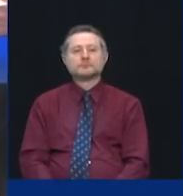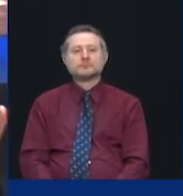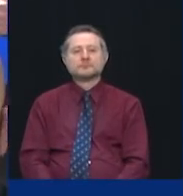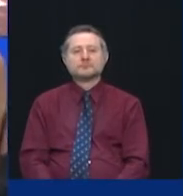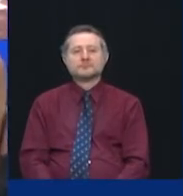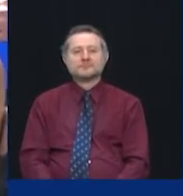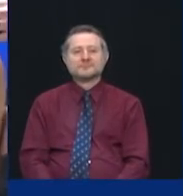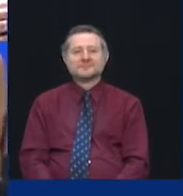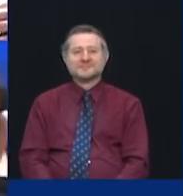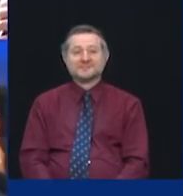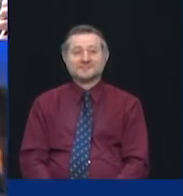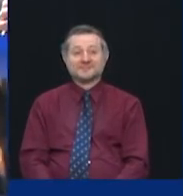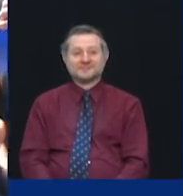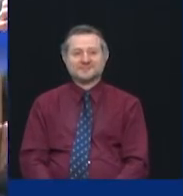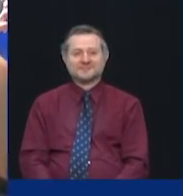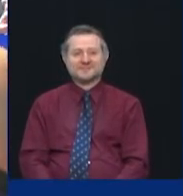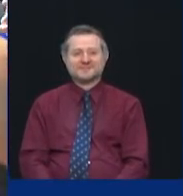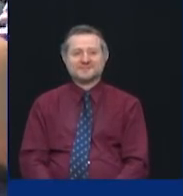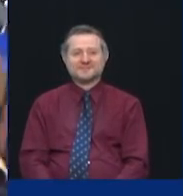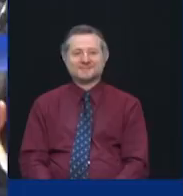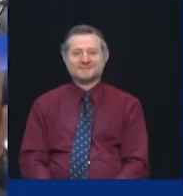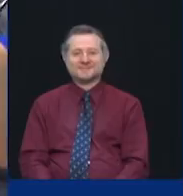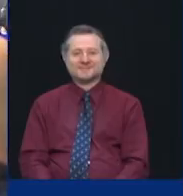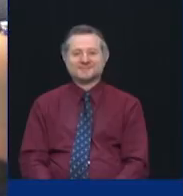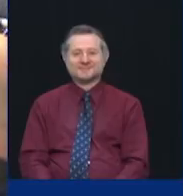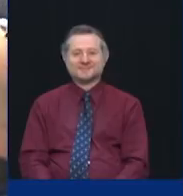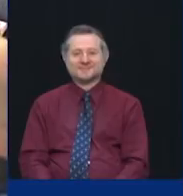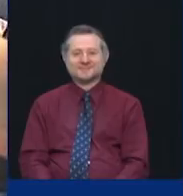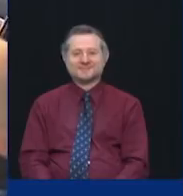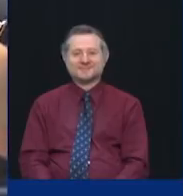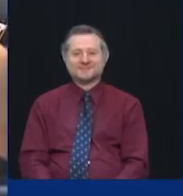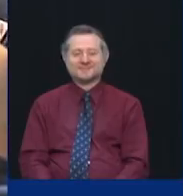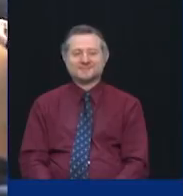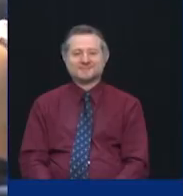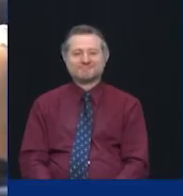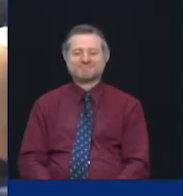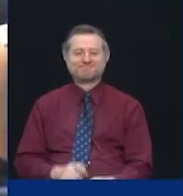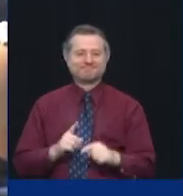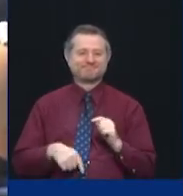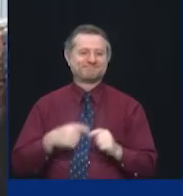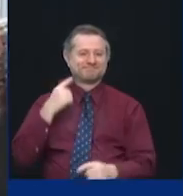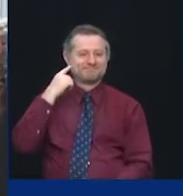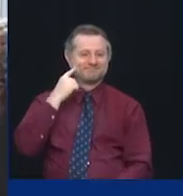One, two, three. One,